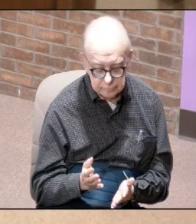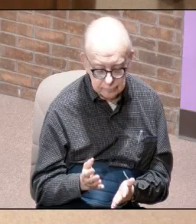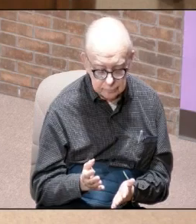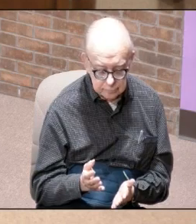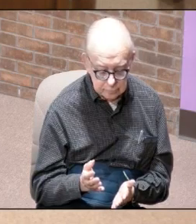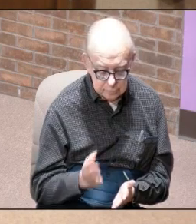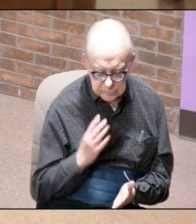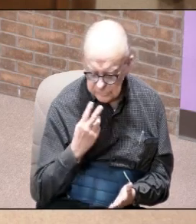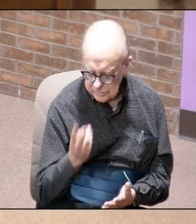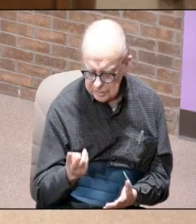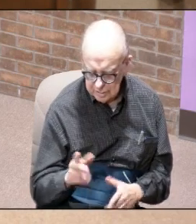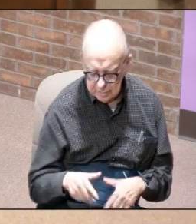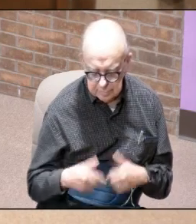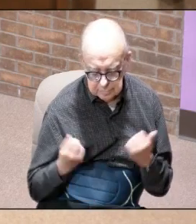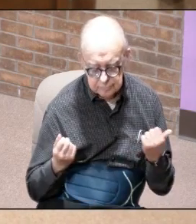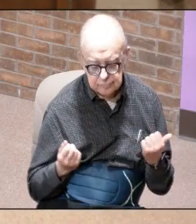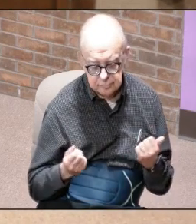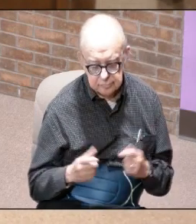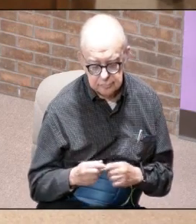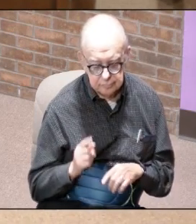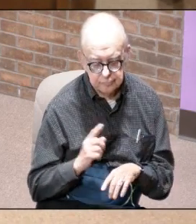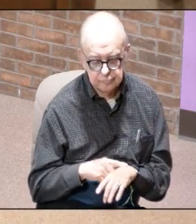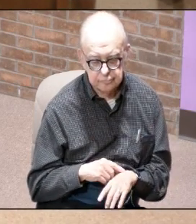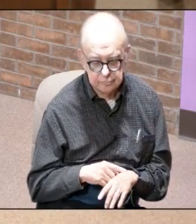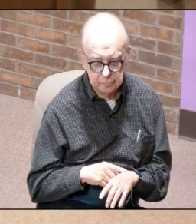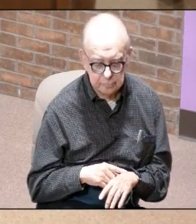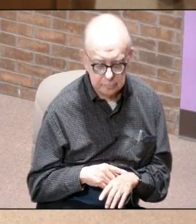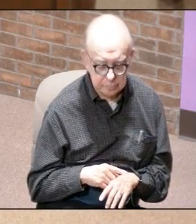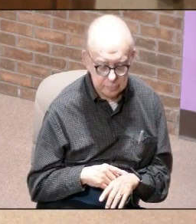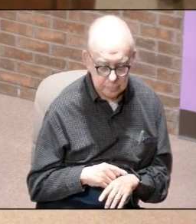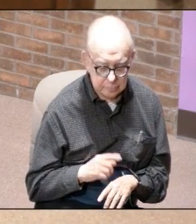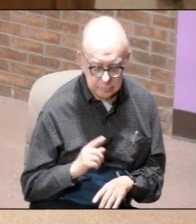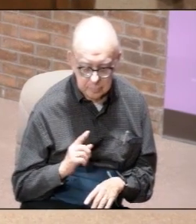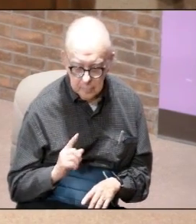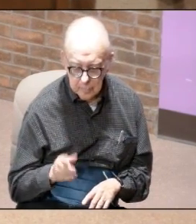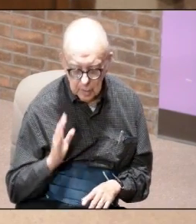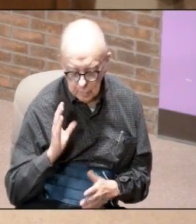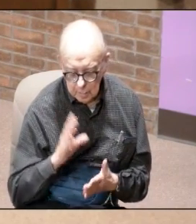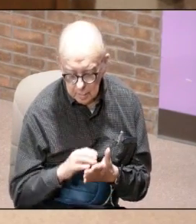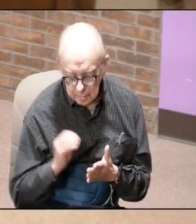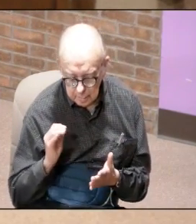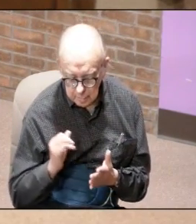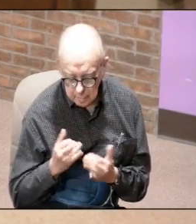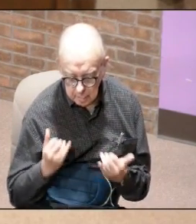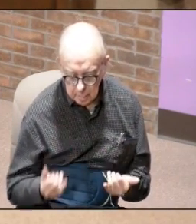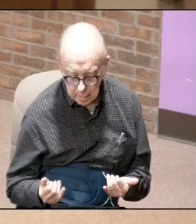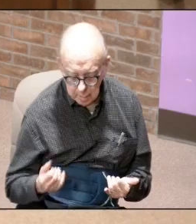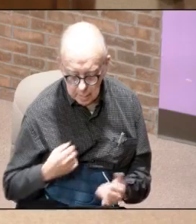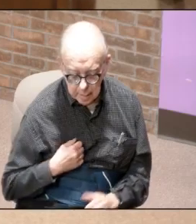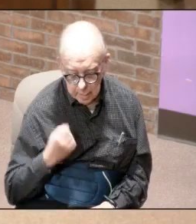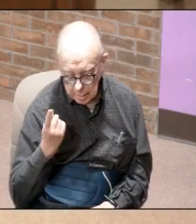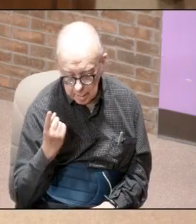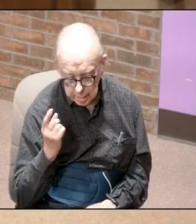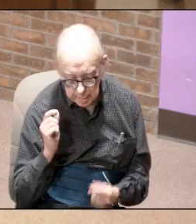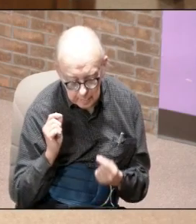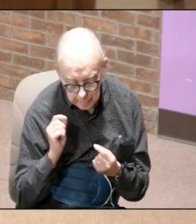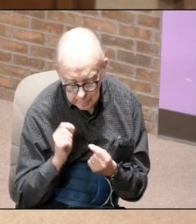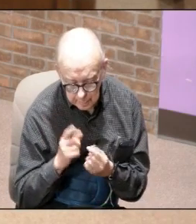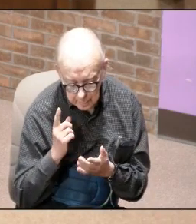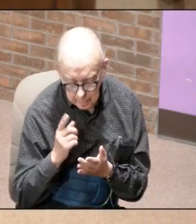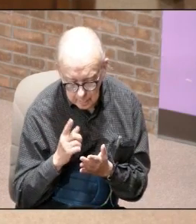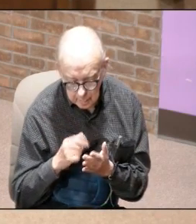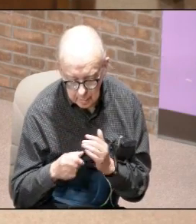back and look at your life in certain times when you hit these moments in your life you're going to find out now I understand exactly